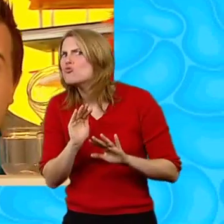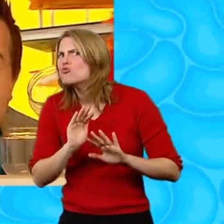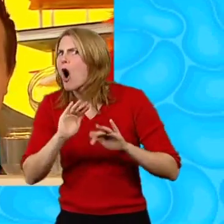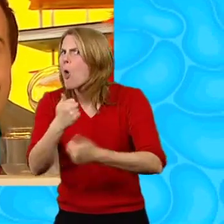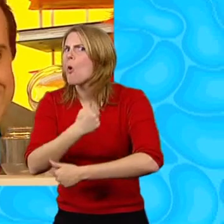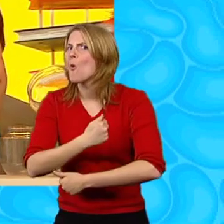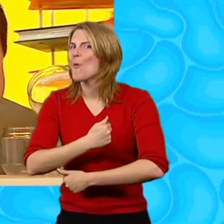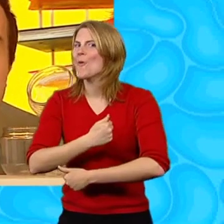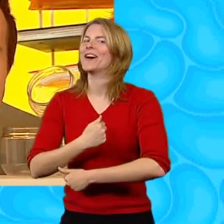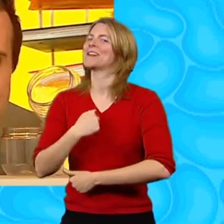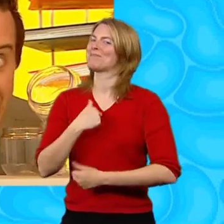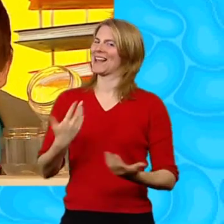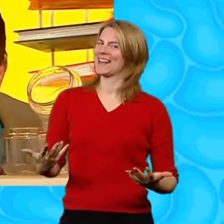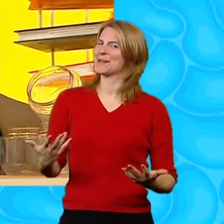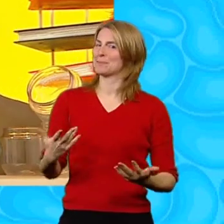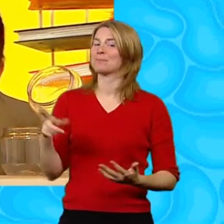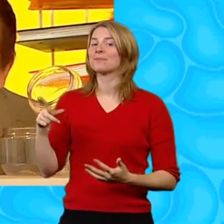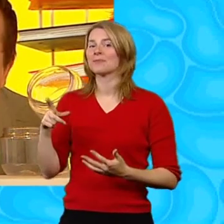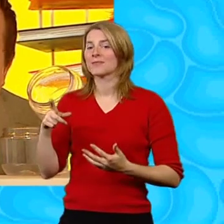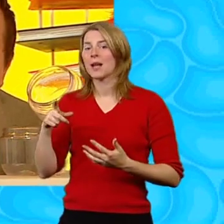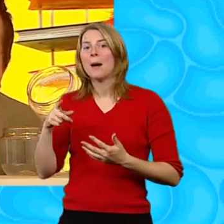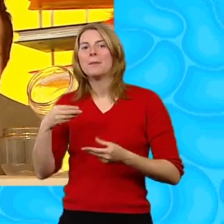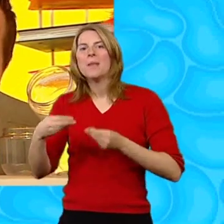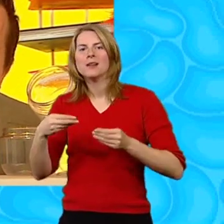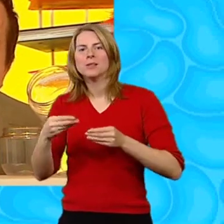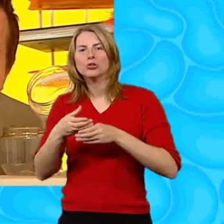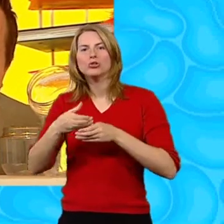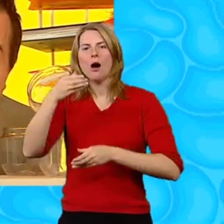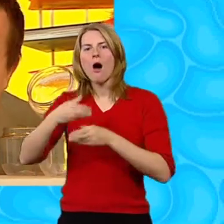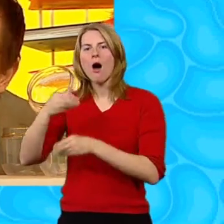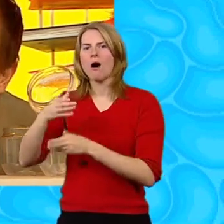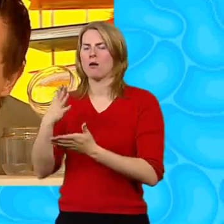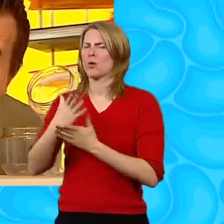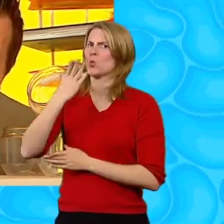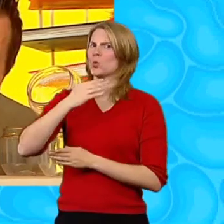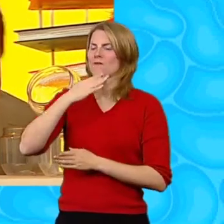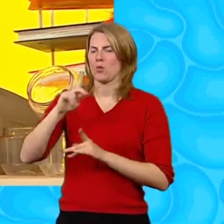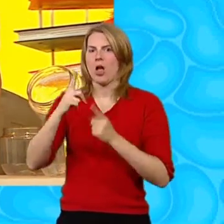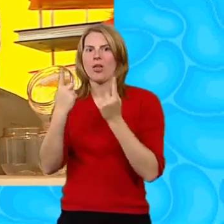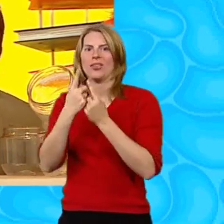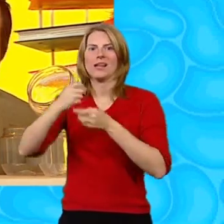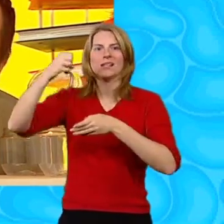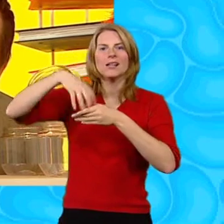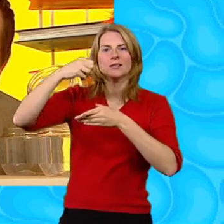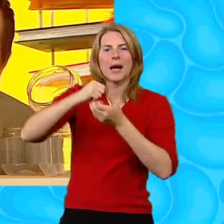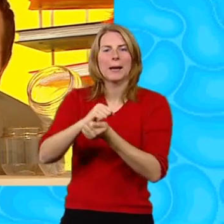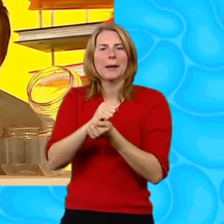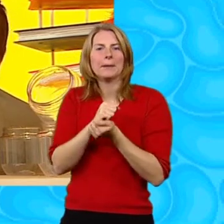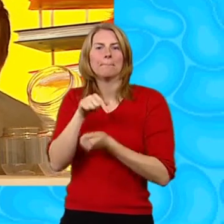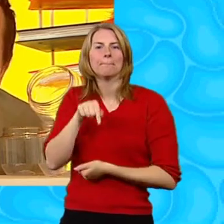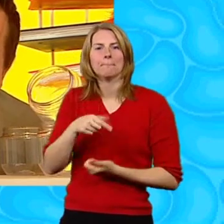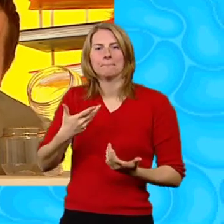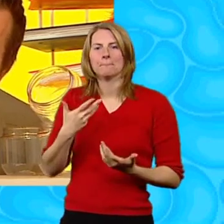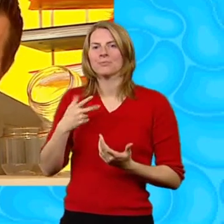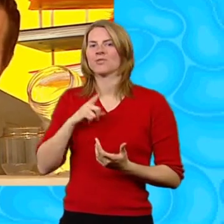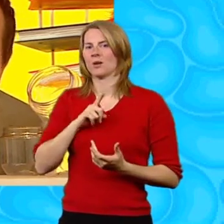Hello It's only me These plastic jars and bottles Are really useful for keeping things in That's why I've been collecting some To